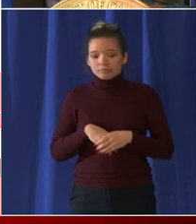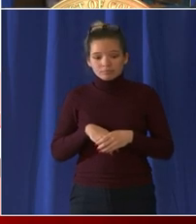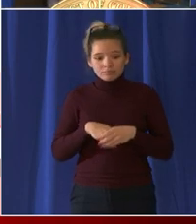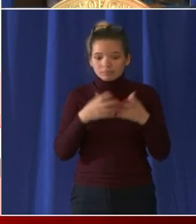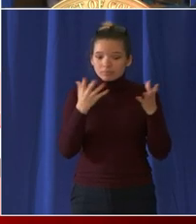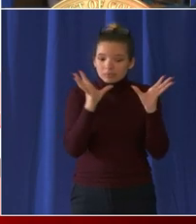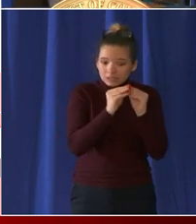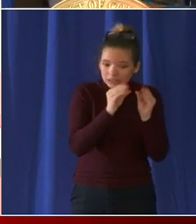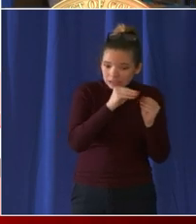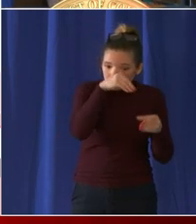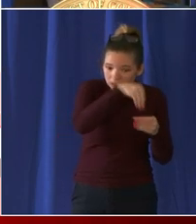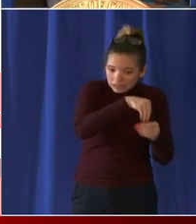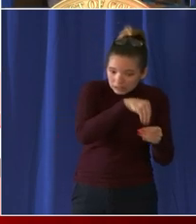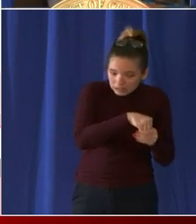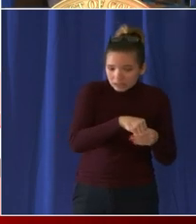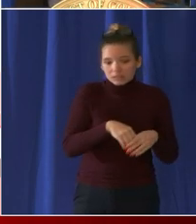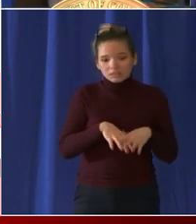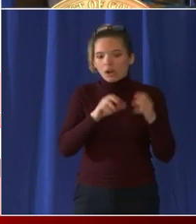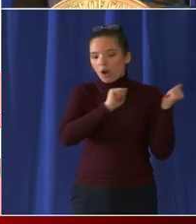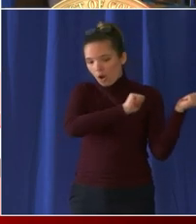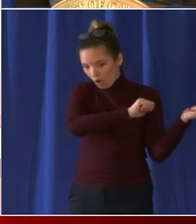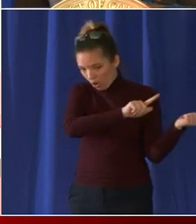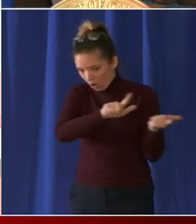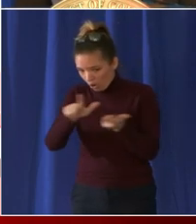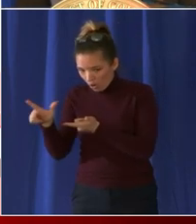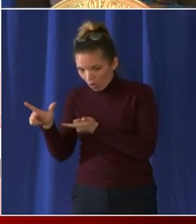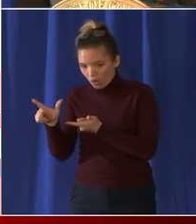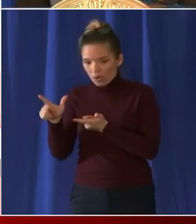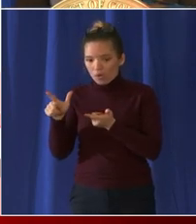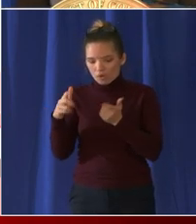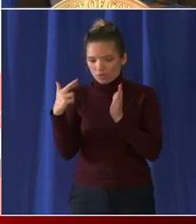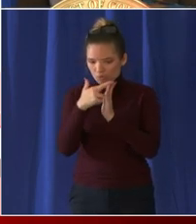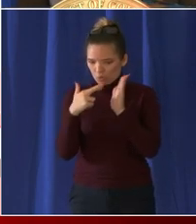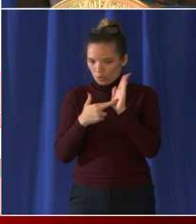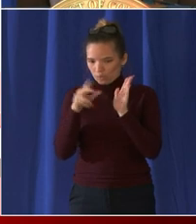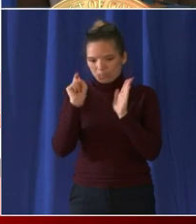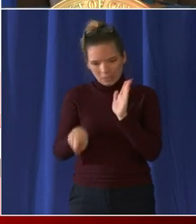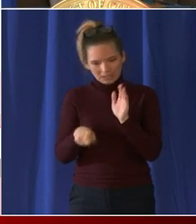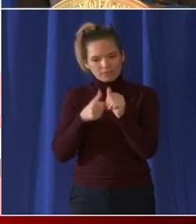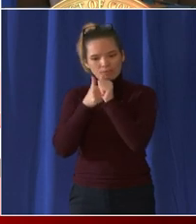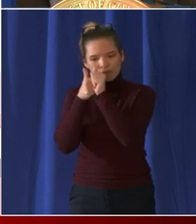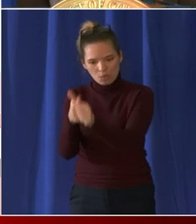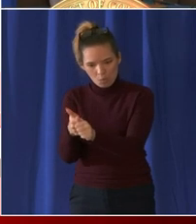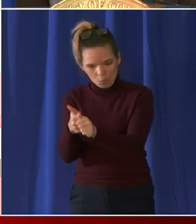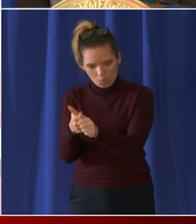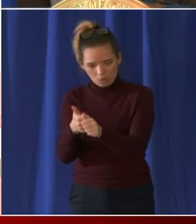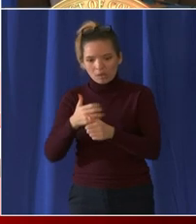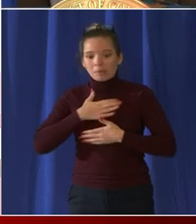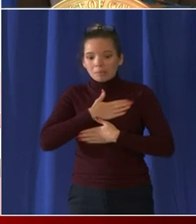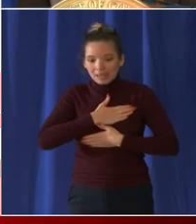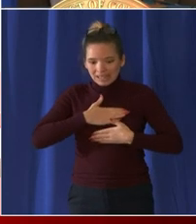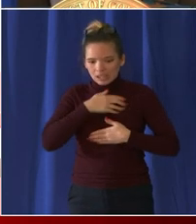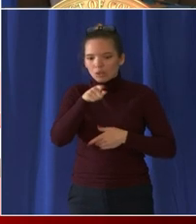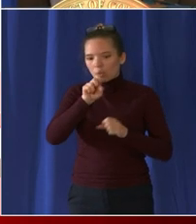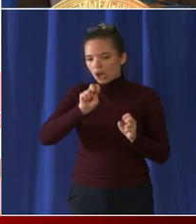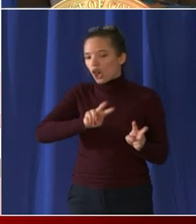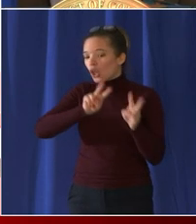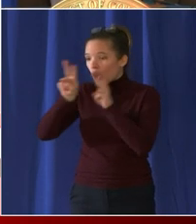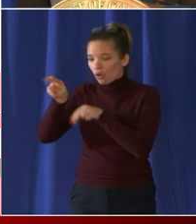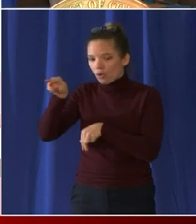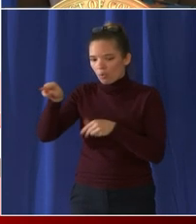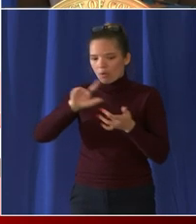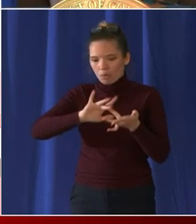establishments so please take a look at the guidance um to to see everyone who is impacted